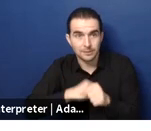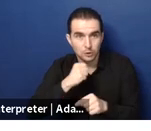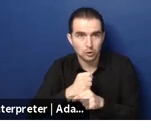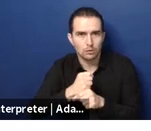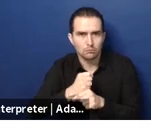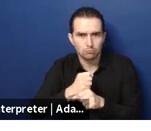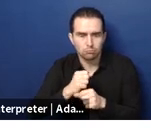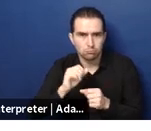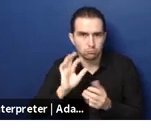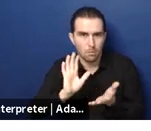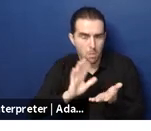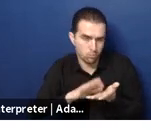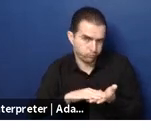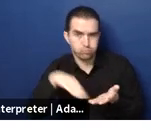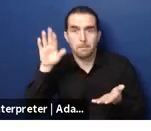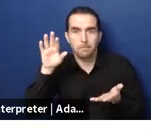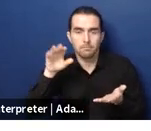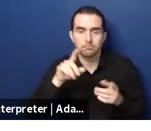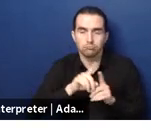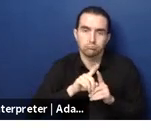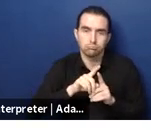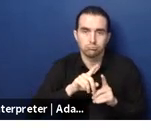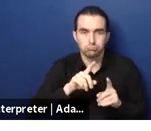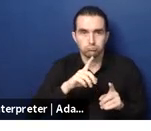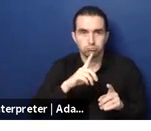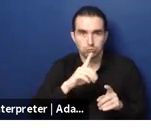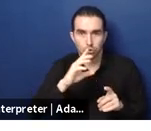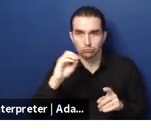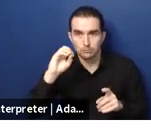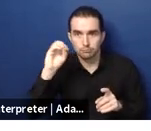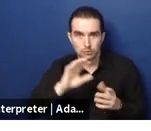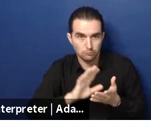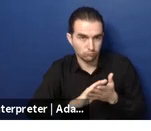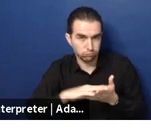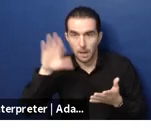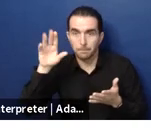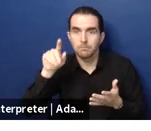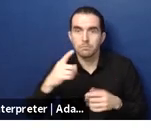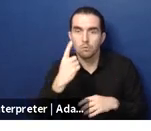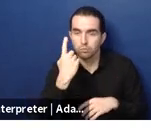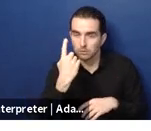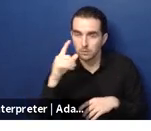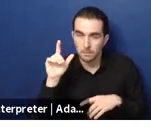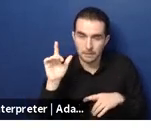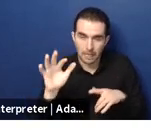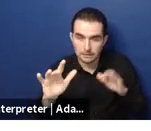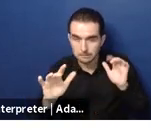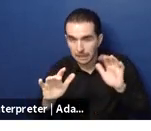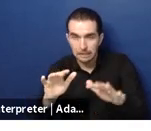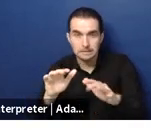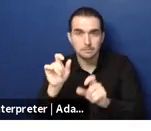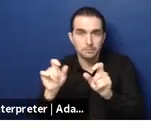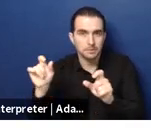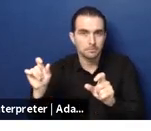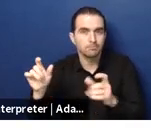do increase quite rapidly and once you get over 80 years old we need to prepare the services and support services for that and